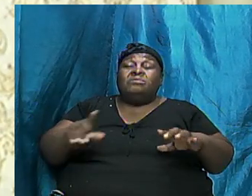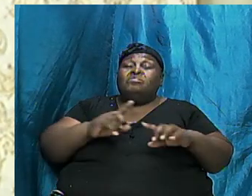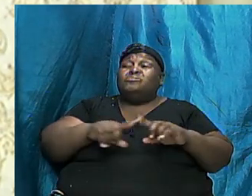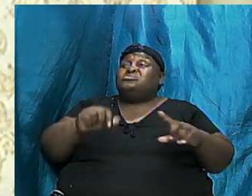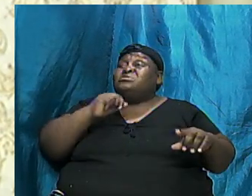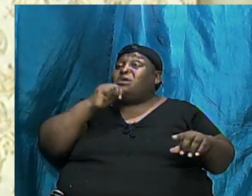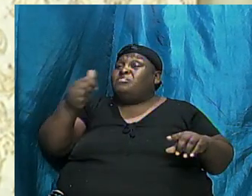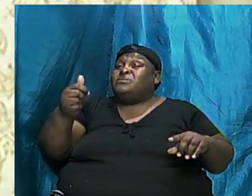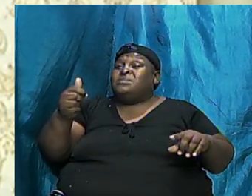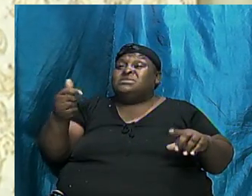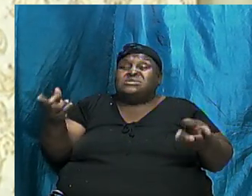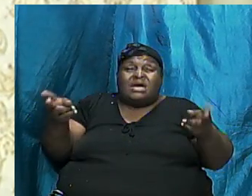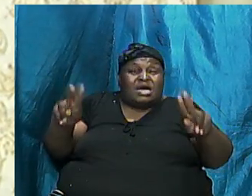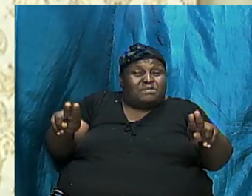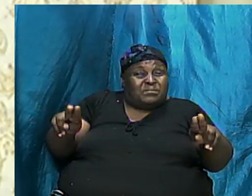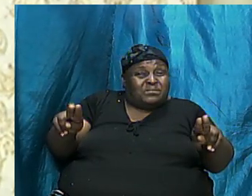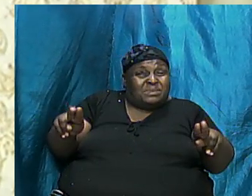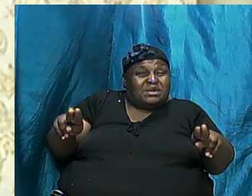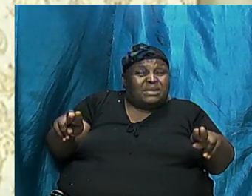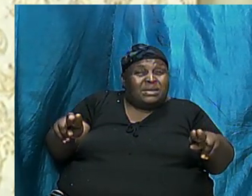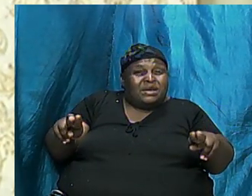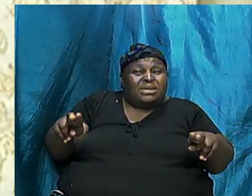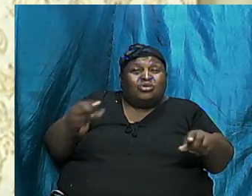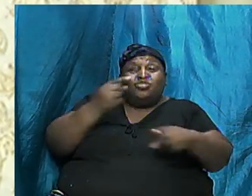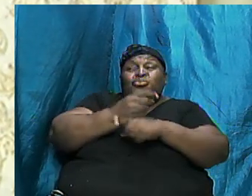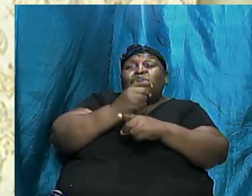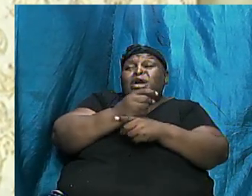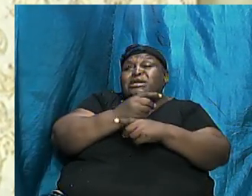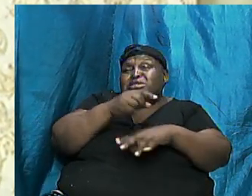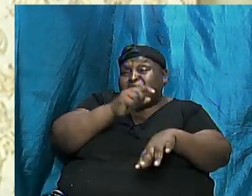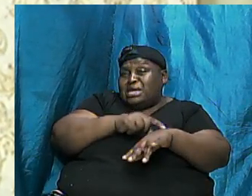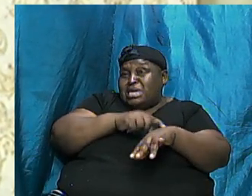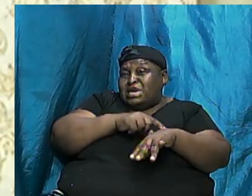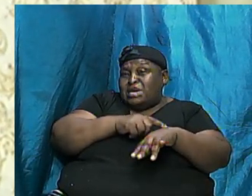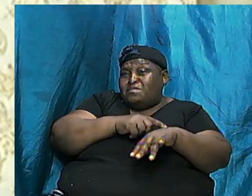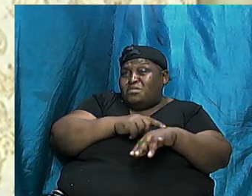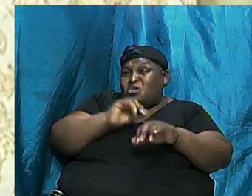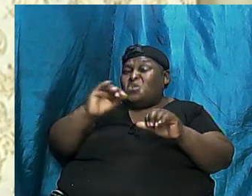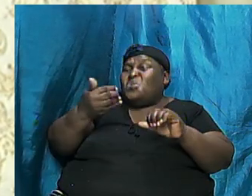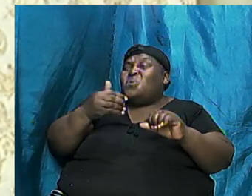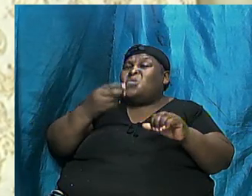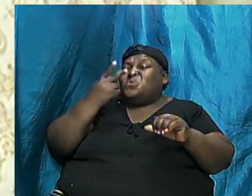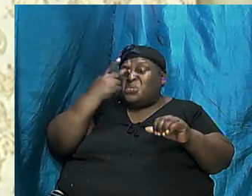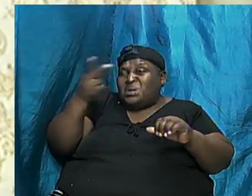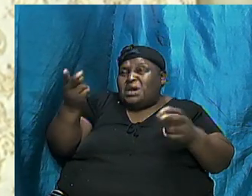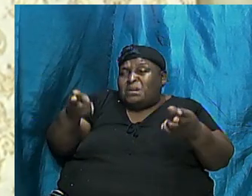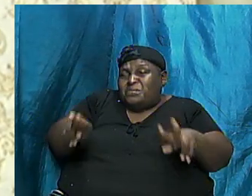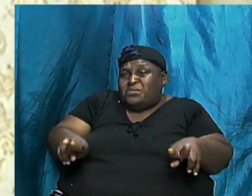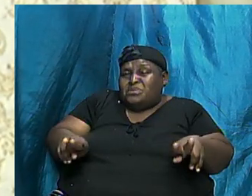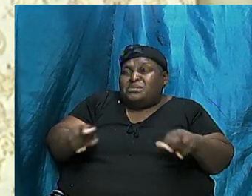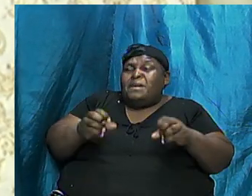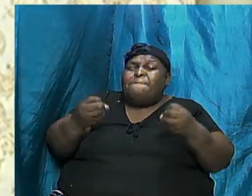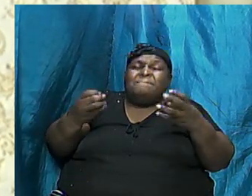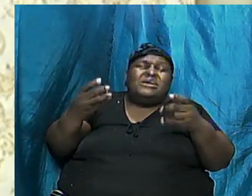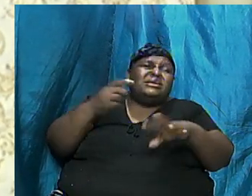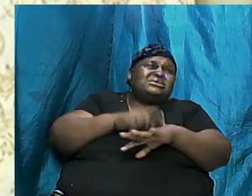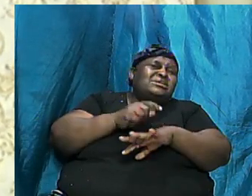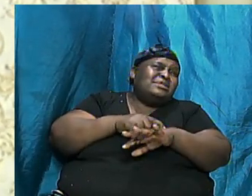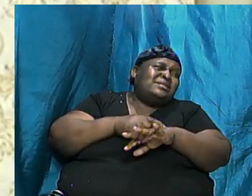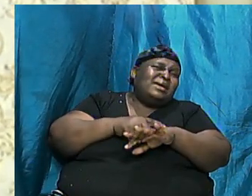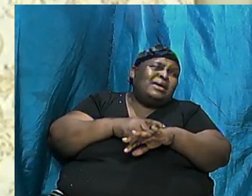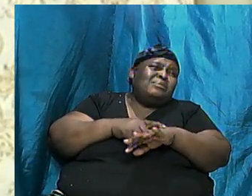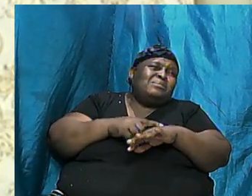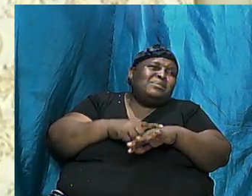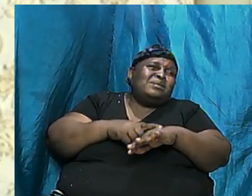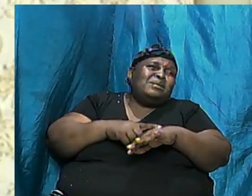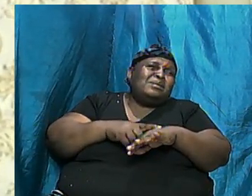A certain way And we're not Seeing it Happening And it's not Lining up With how we Think it should Happen We many times Make the mistake